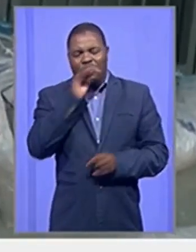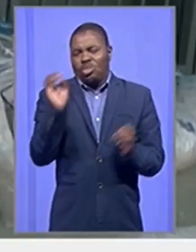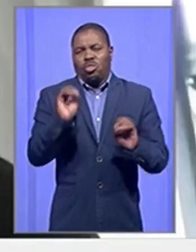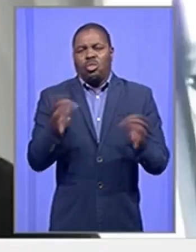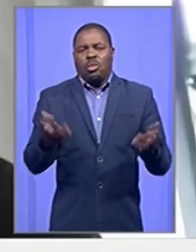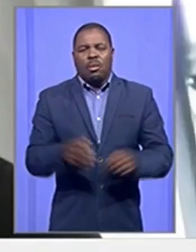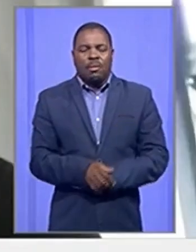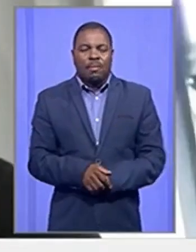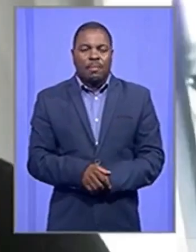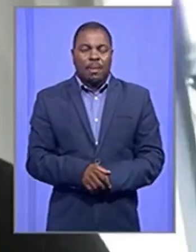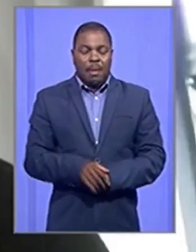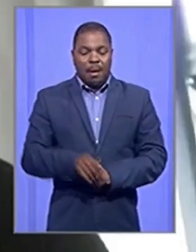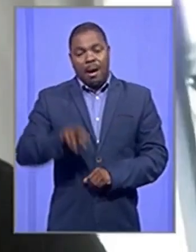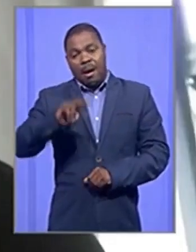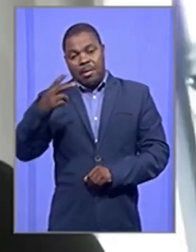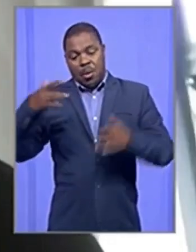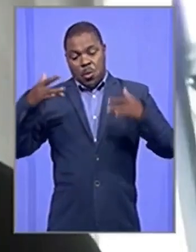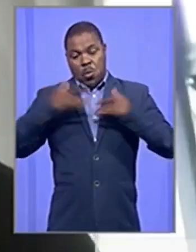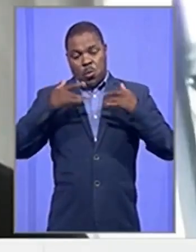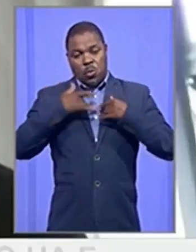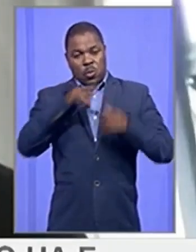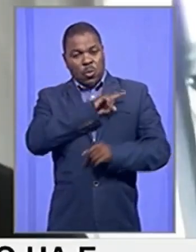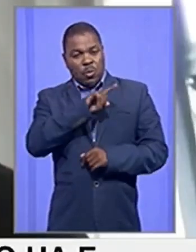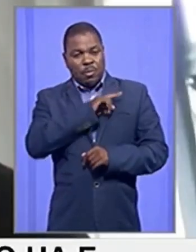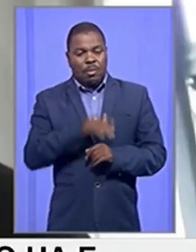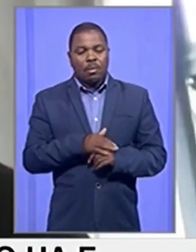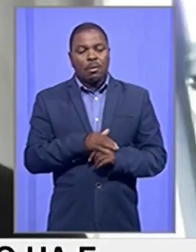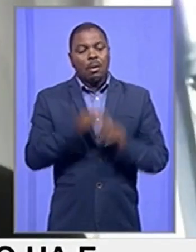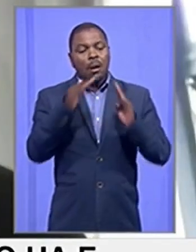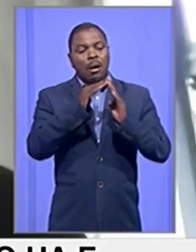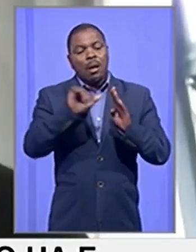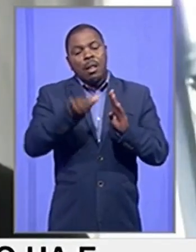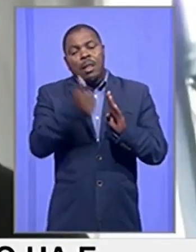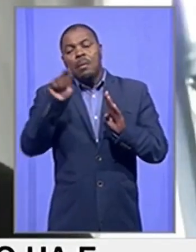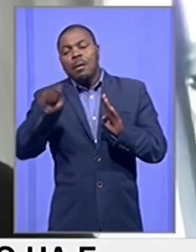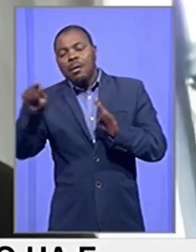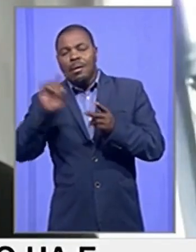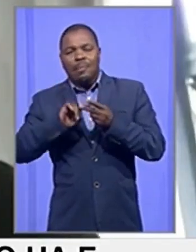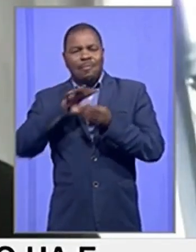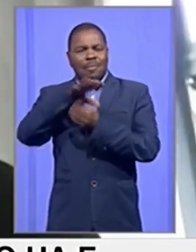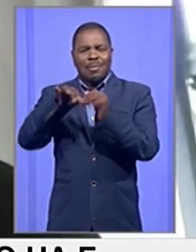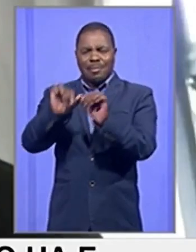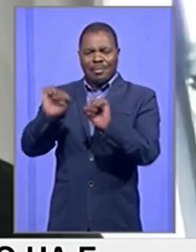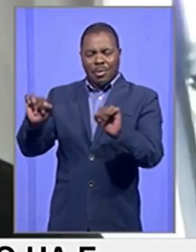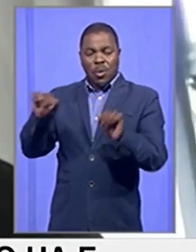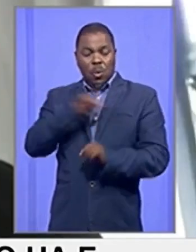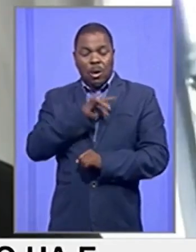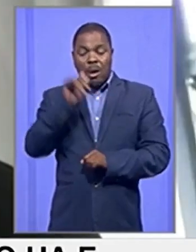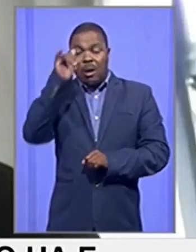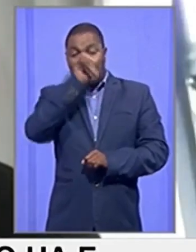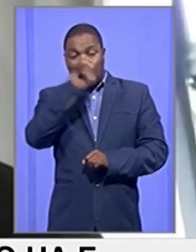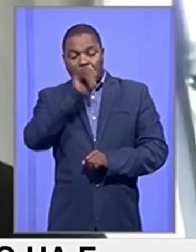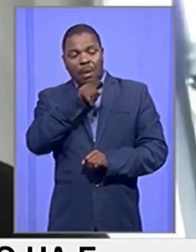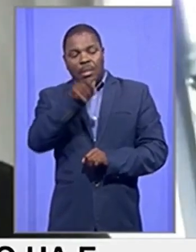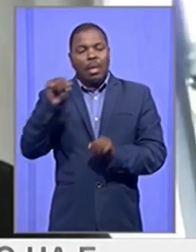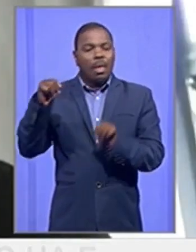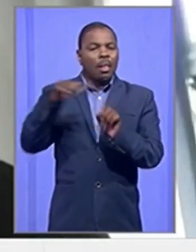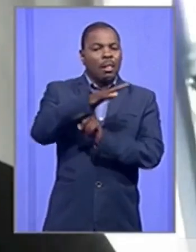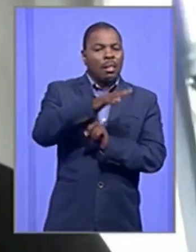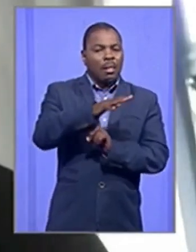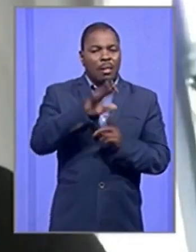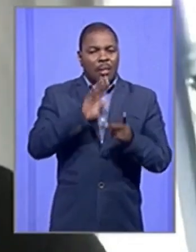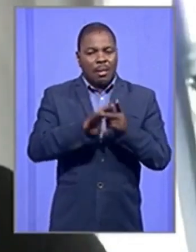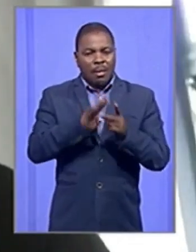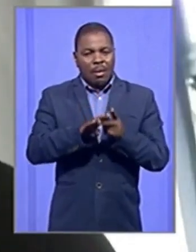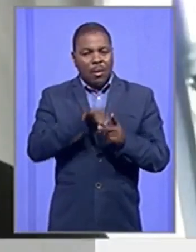My other concern is about the well-being of the neighbors and their families who are exposed to criminal elements which come with